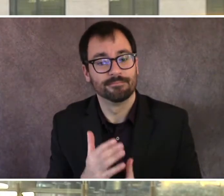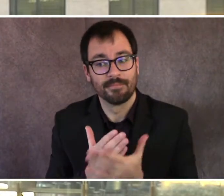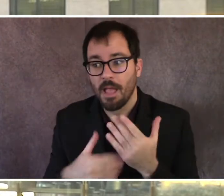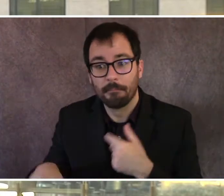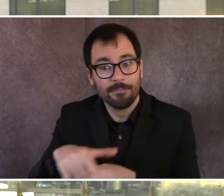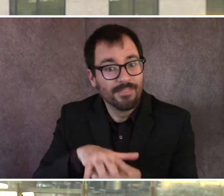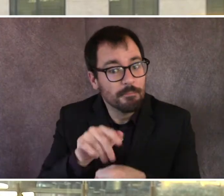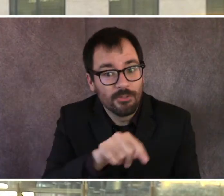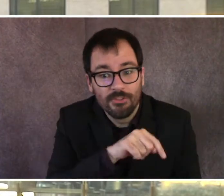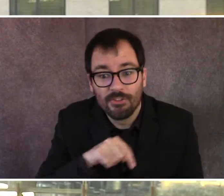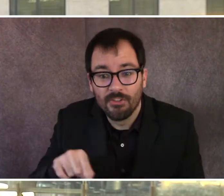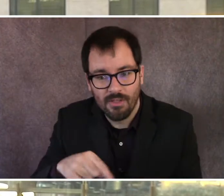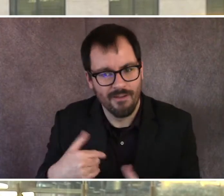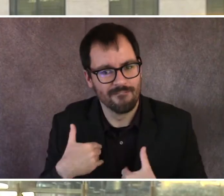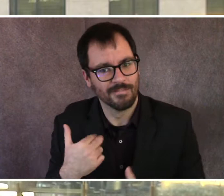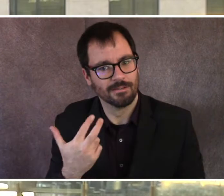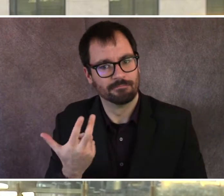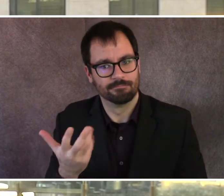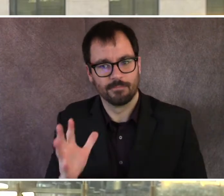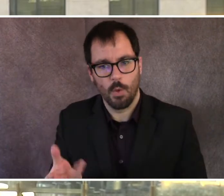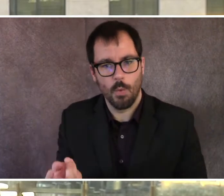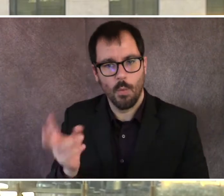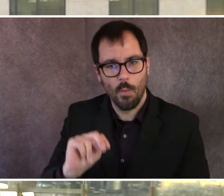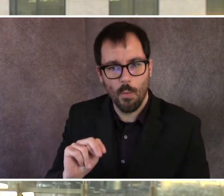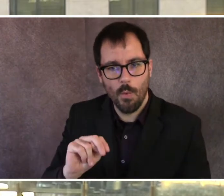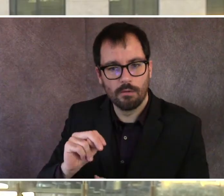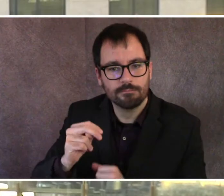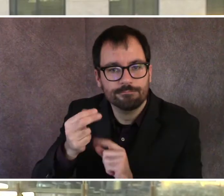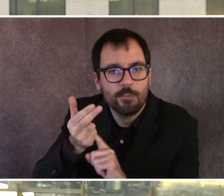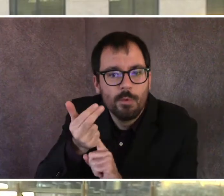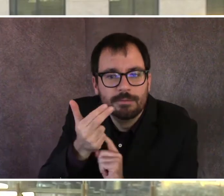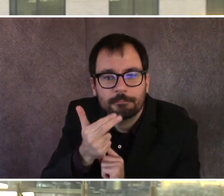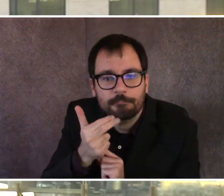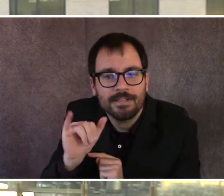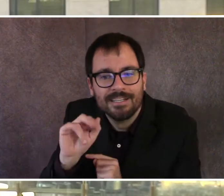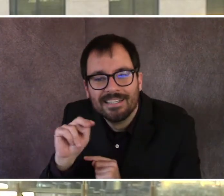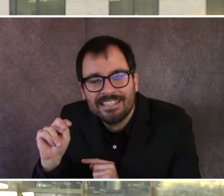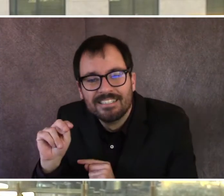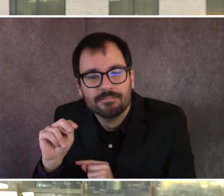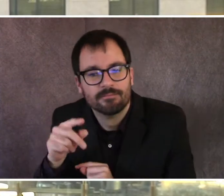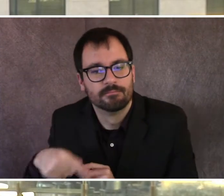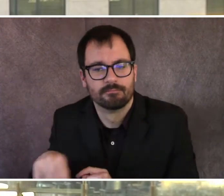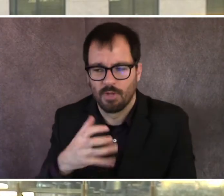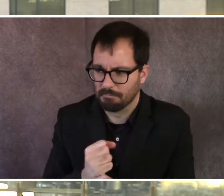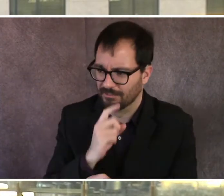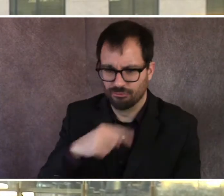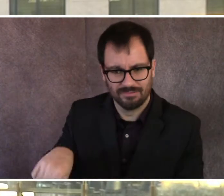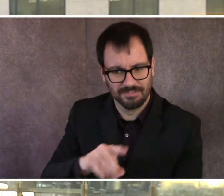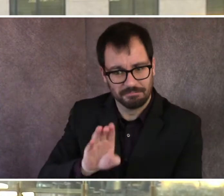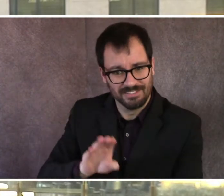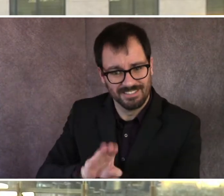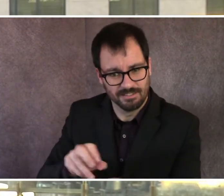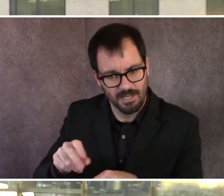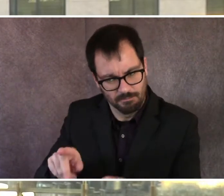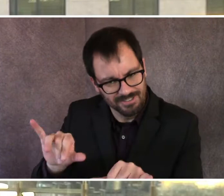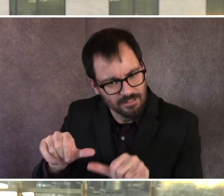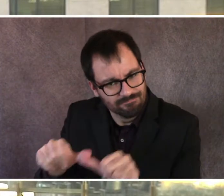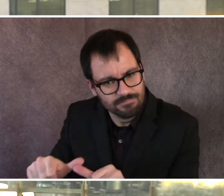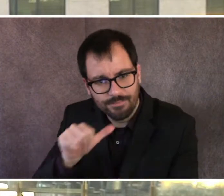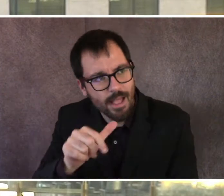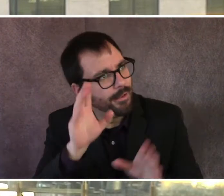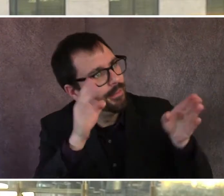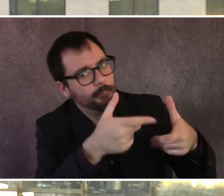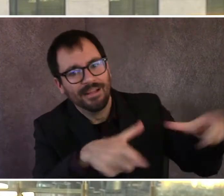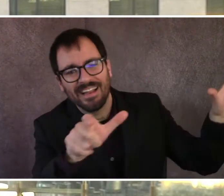and we want to make sure that that those business opportunities get saved as well. Many of these different areas we're concerned about. We're concerned about